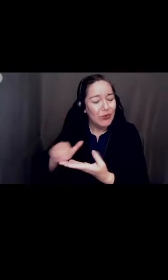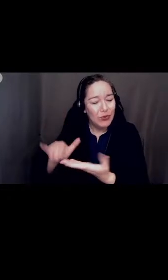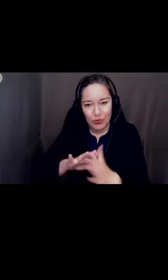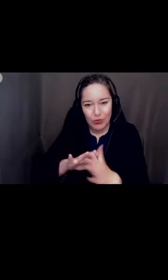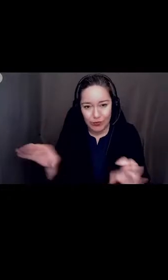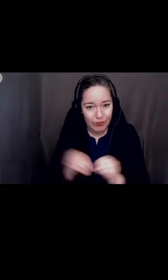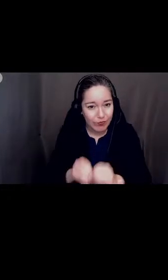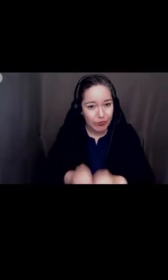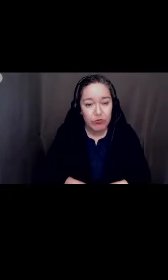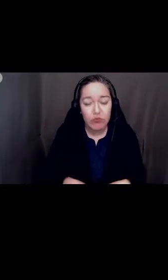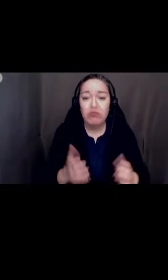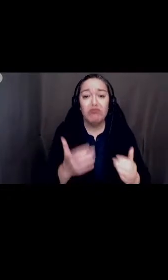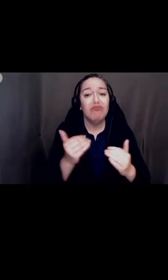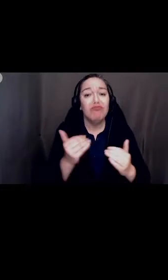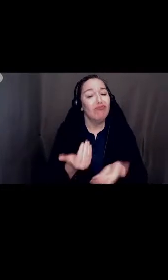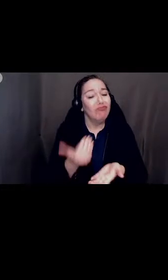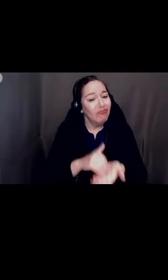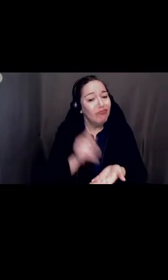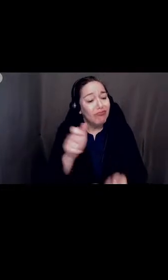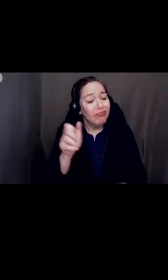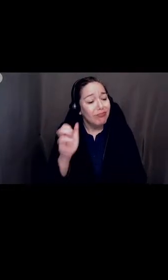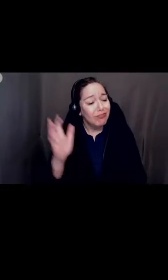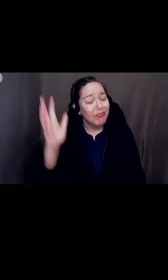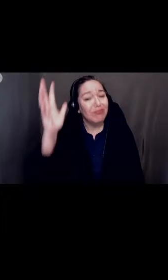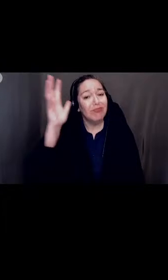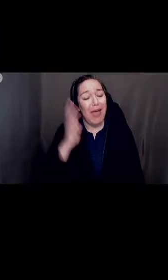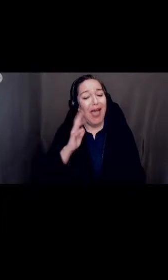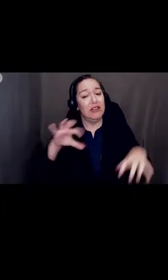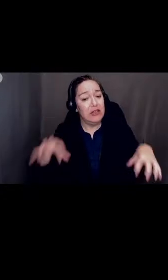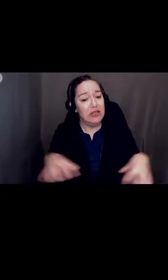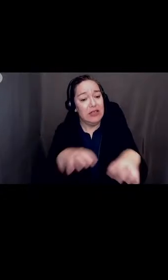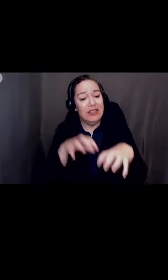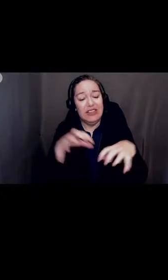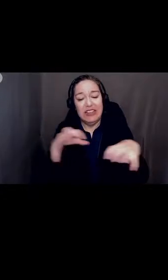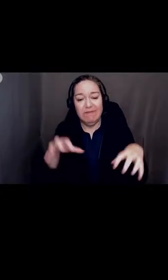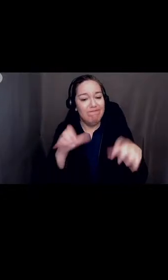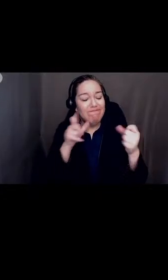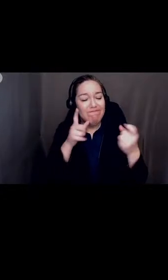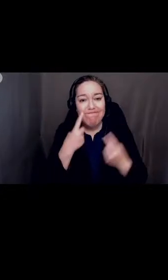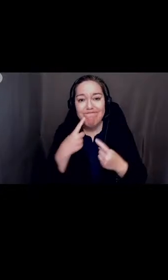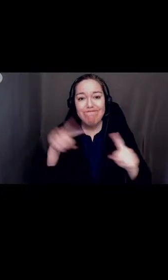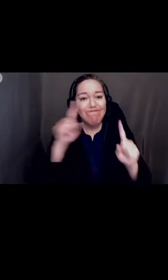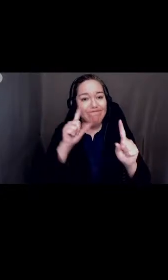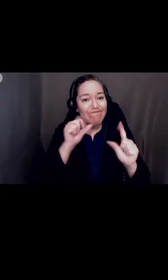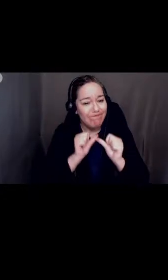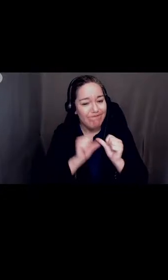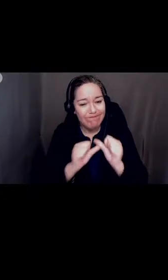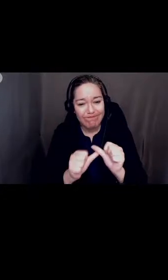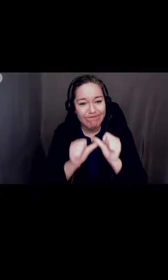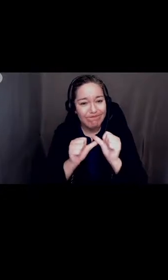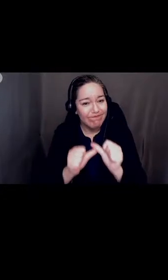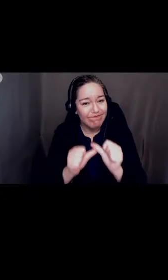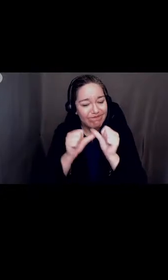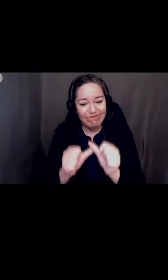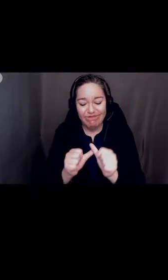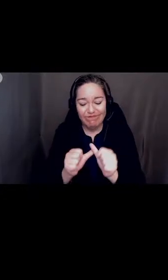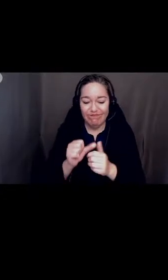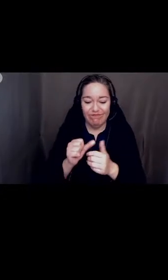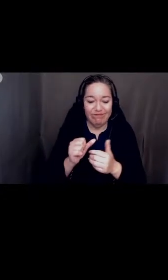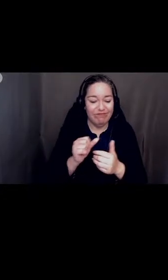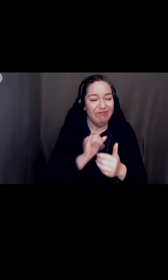So, in the past, again, like I mentioned, past initiatives did not carry through the years as a continual